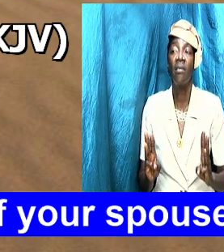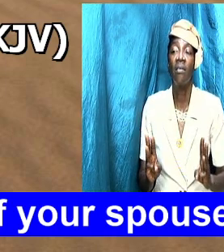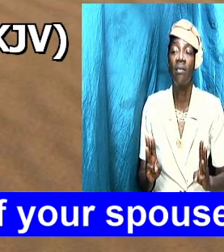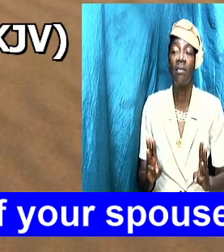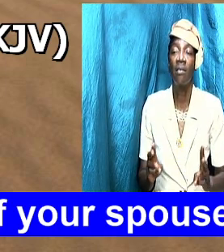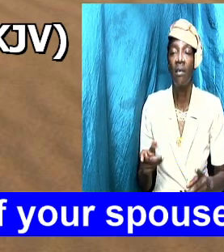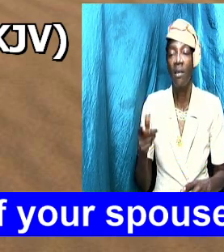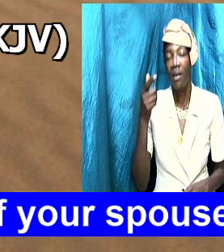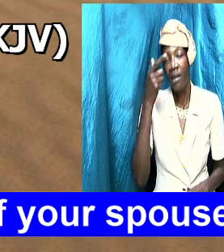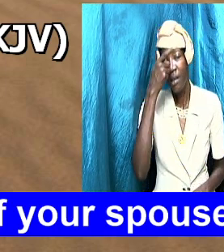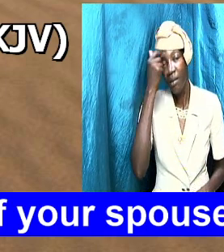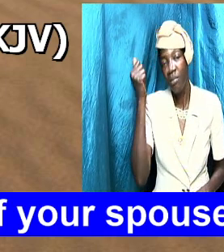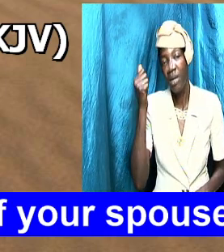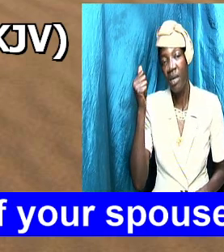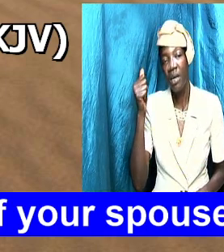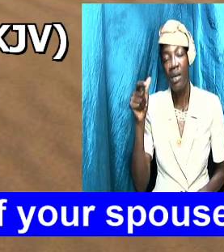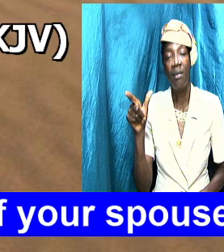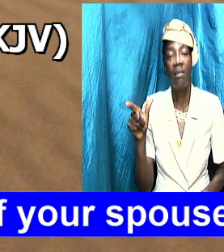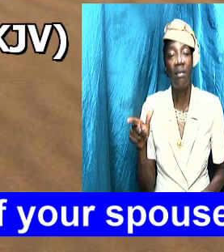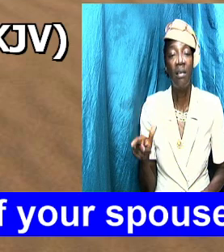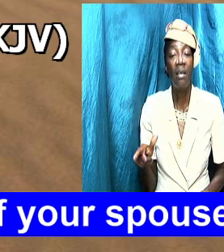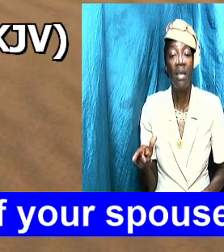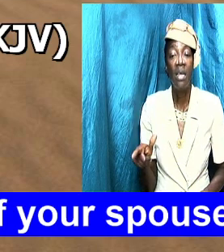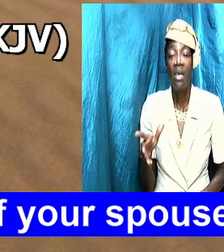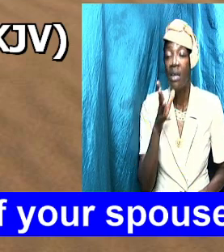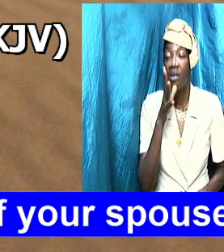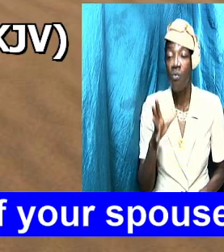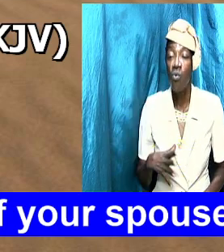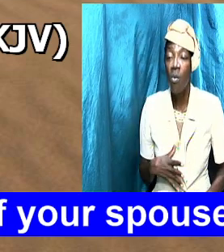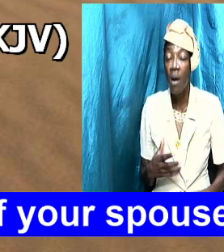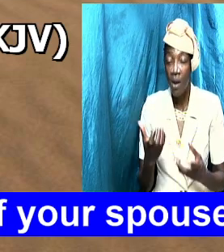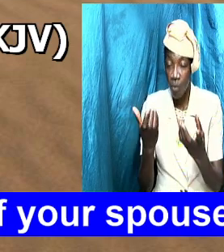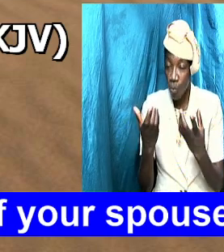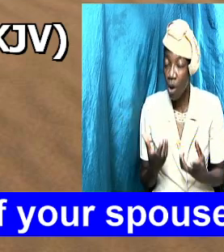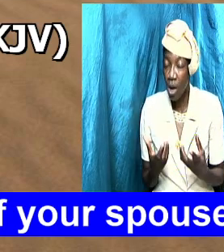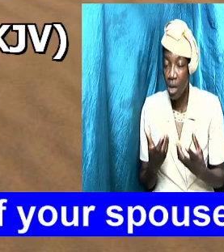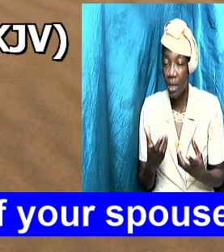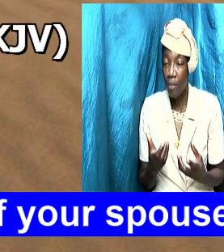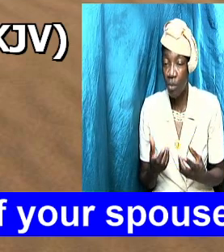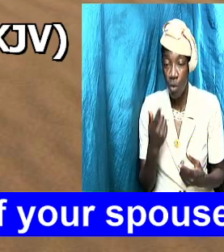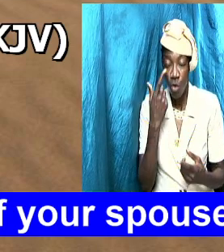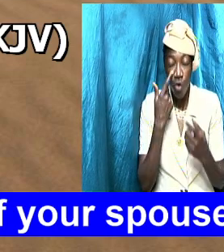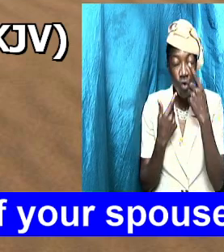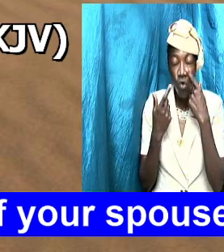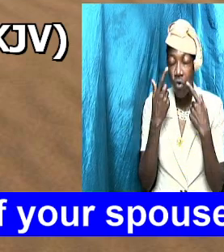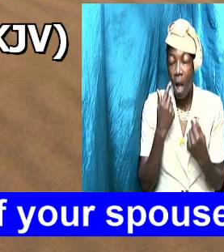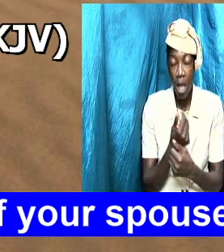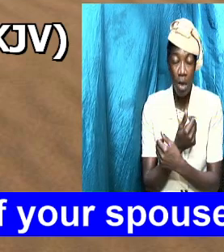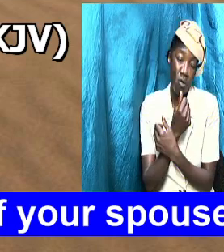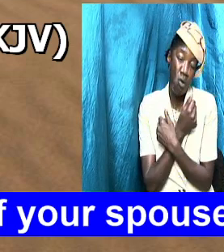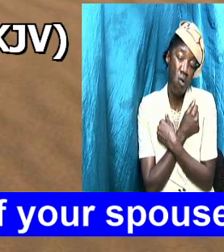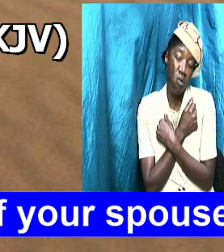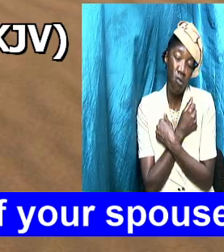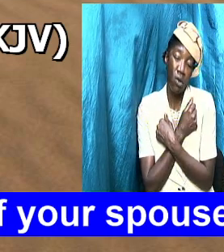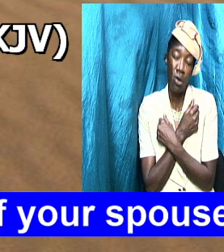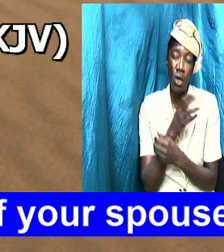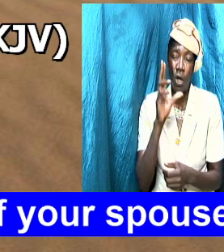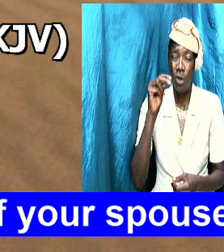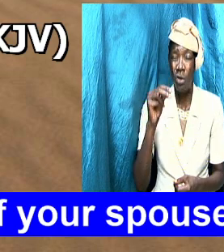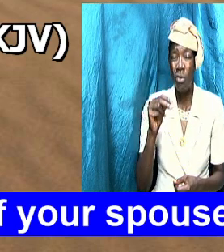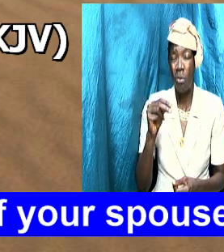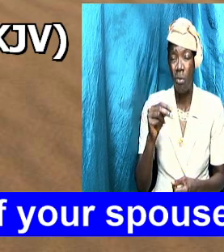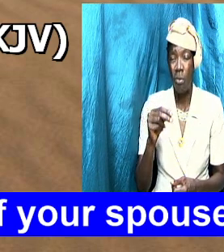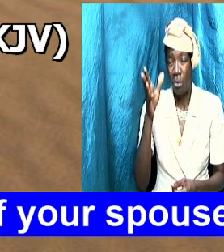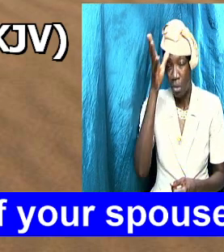and because the lady is expecting him to be emotional and hugger and cry no man is going to hugger up and cry